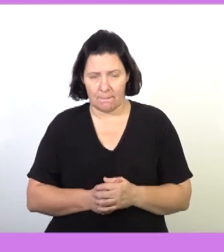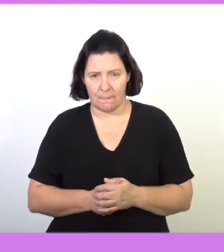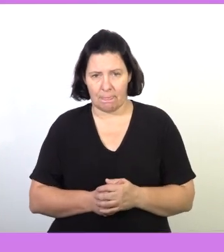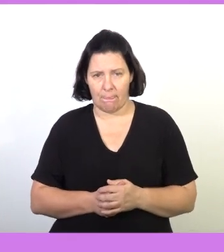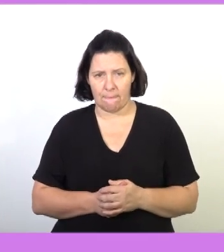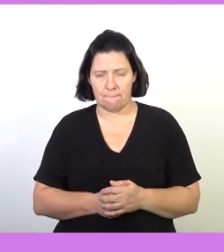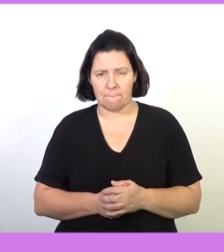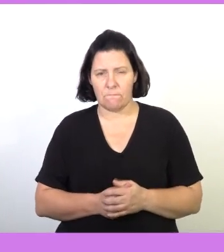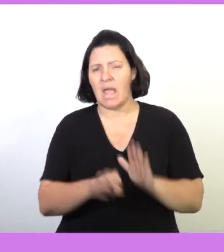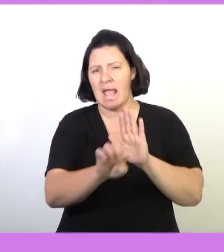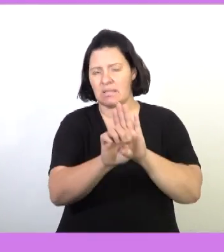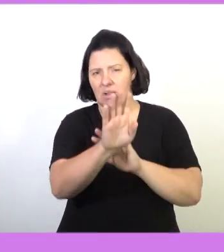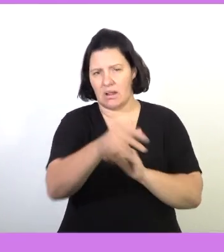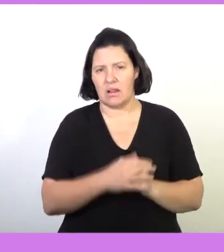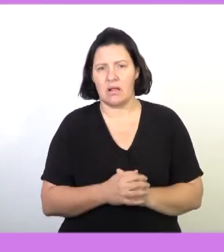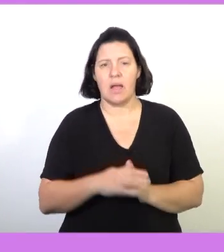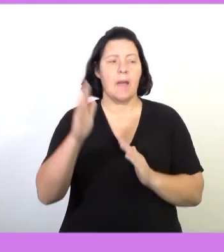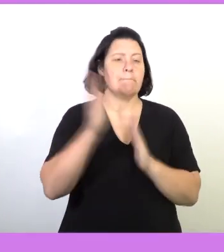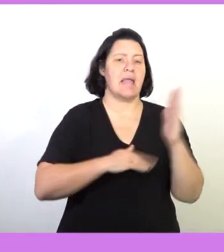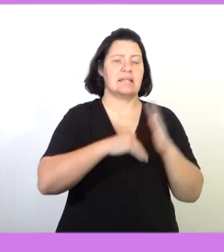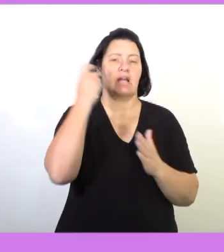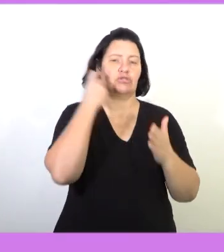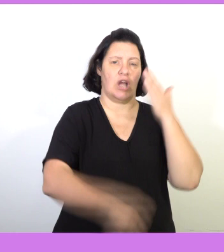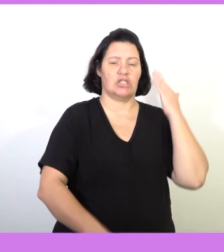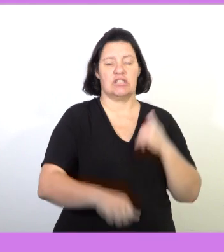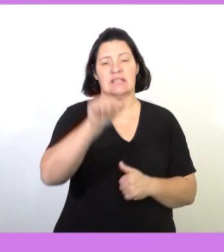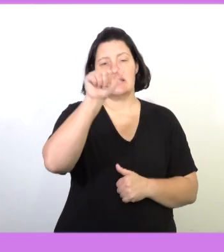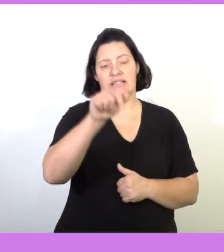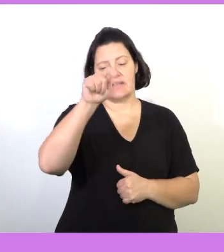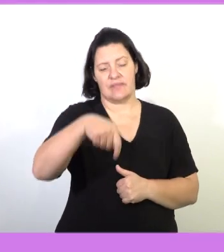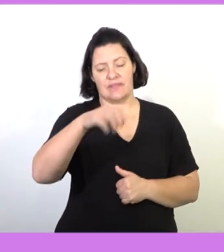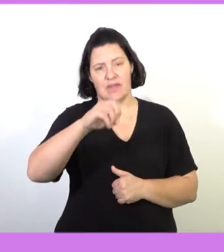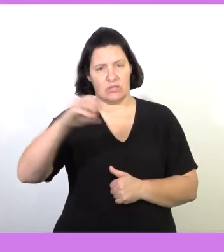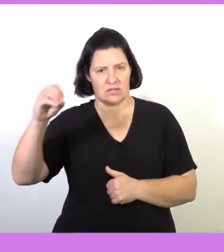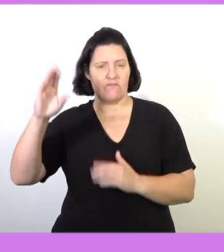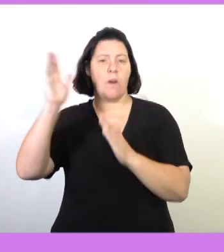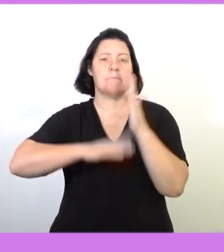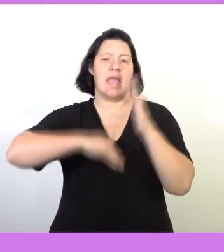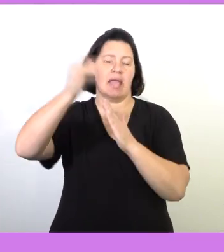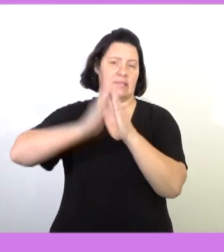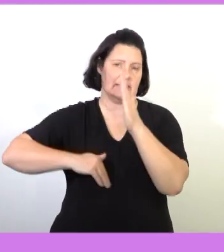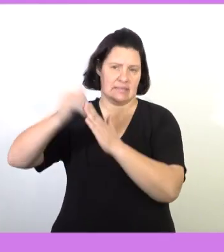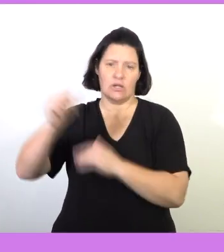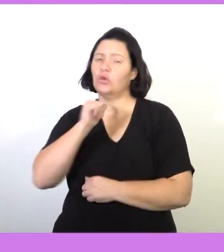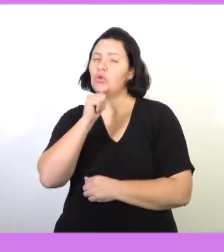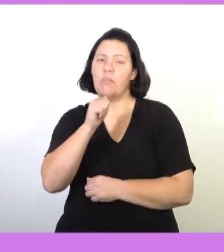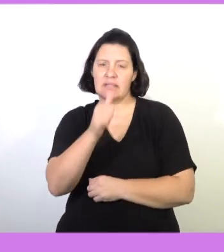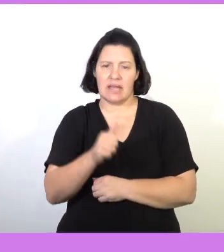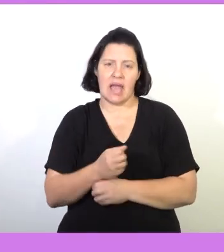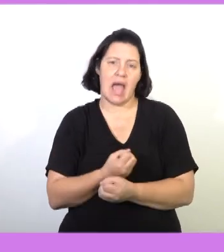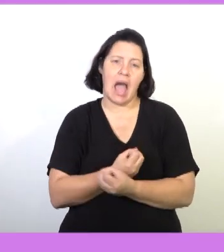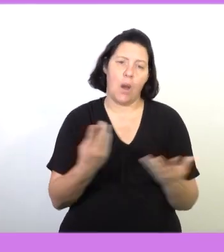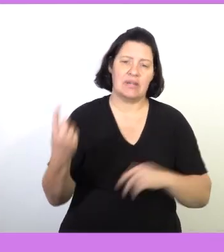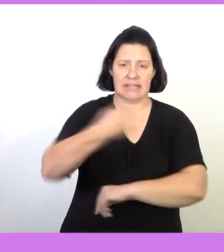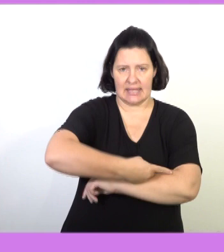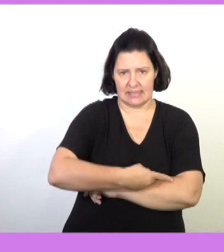Here is an example. A painter charges 6,000 for a painting job irrespective of the